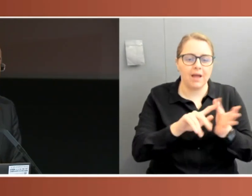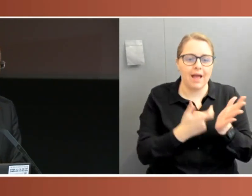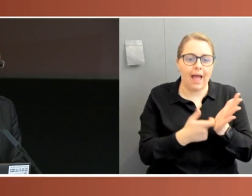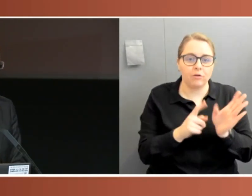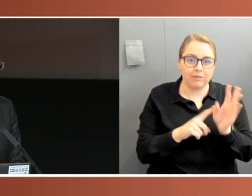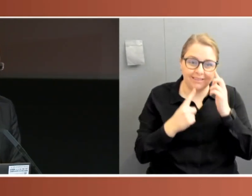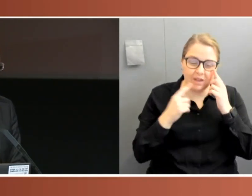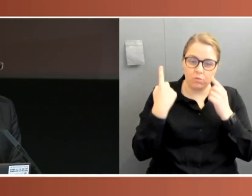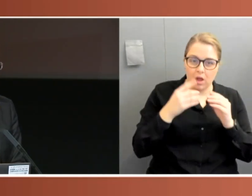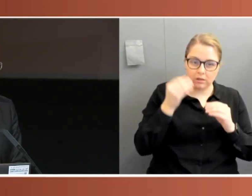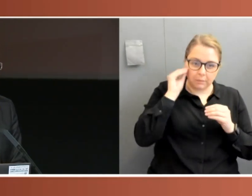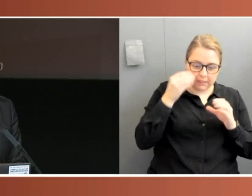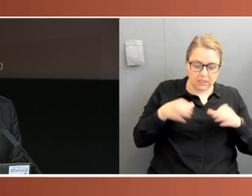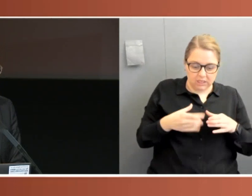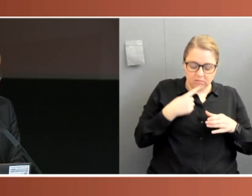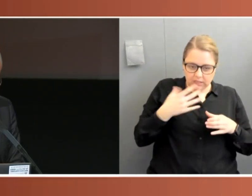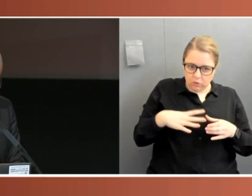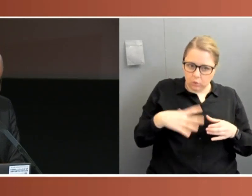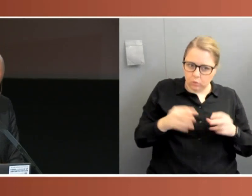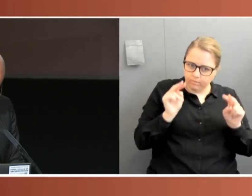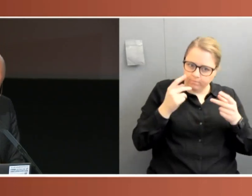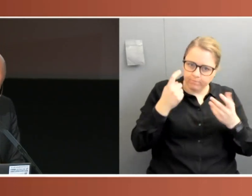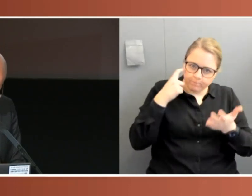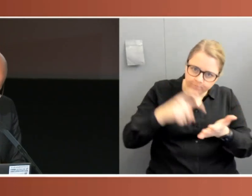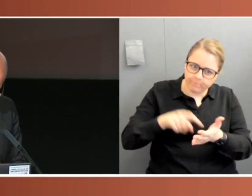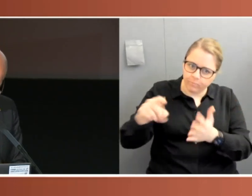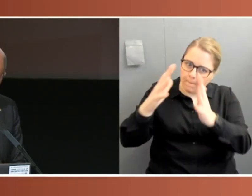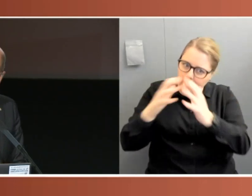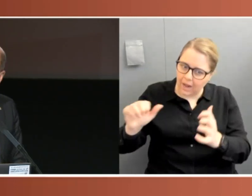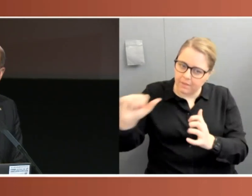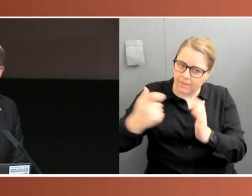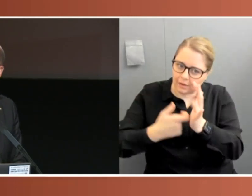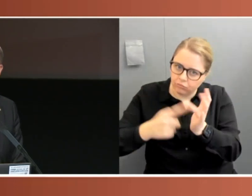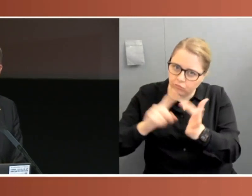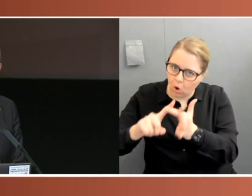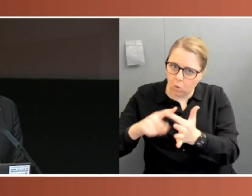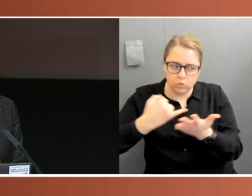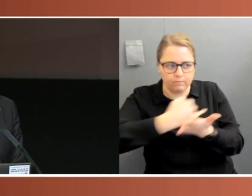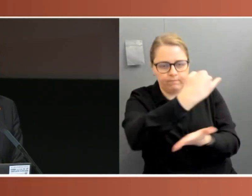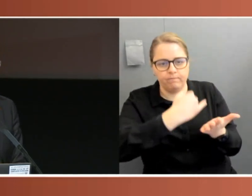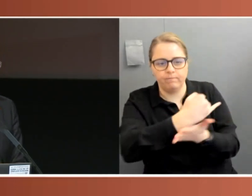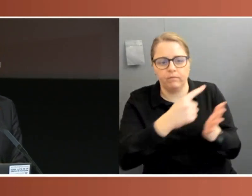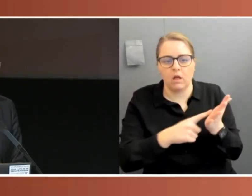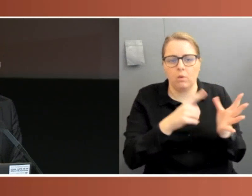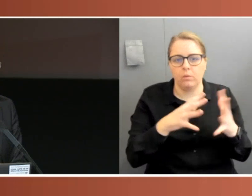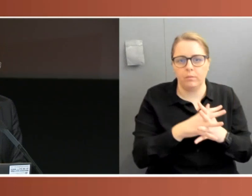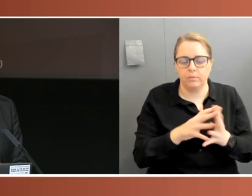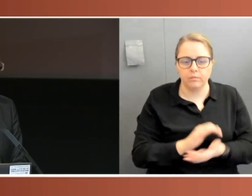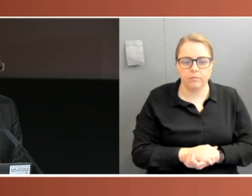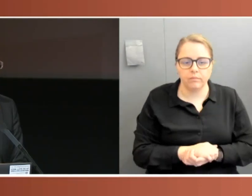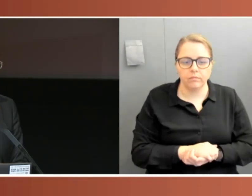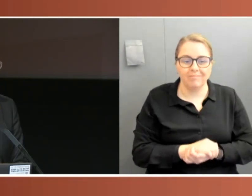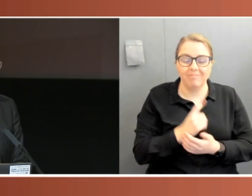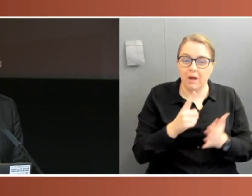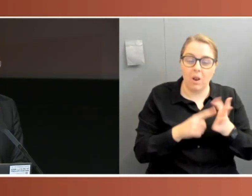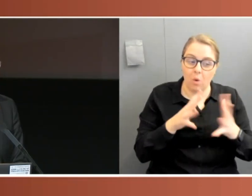need and role of Parliament to exercise ongoing scrutiny. But in fact, that's not what the legislation says. It's